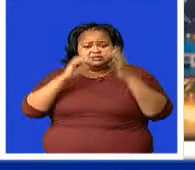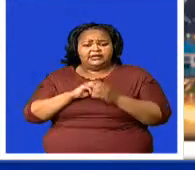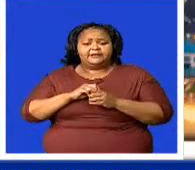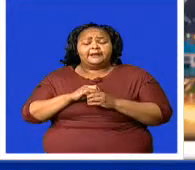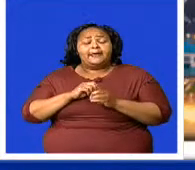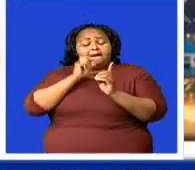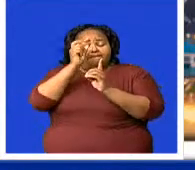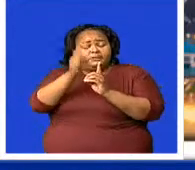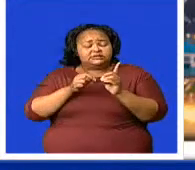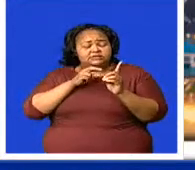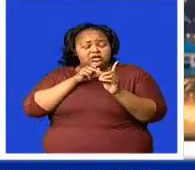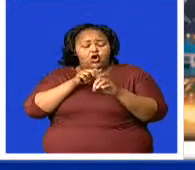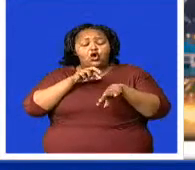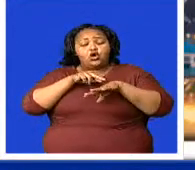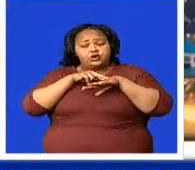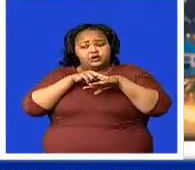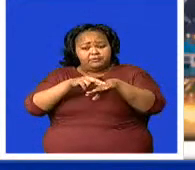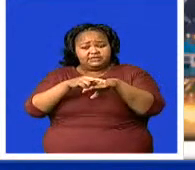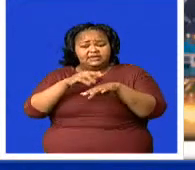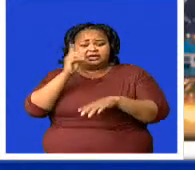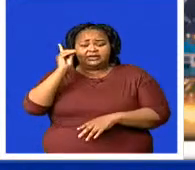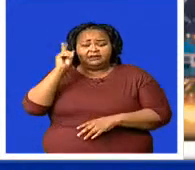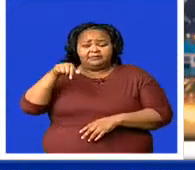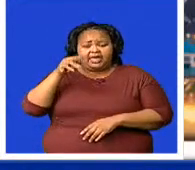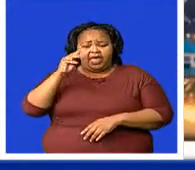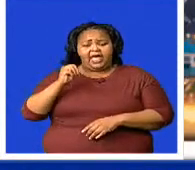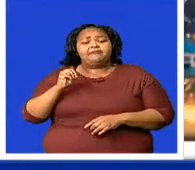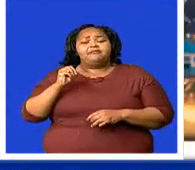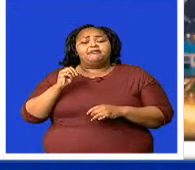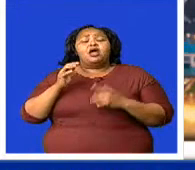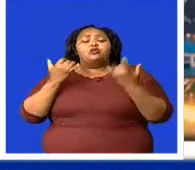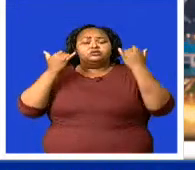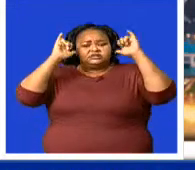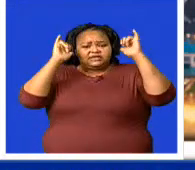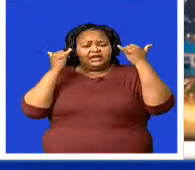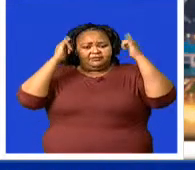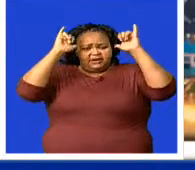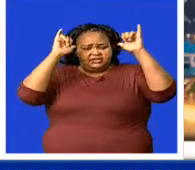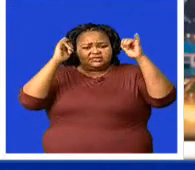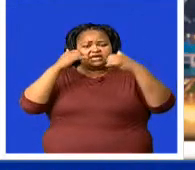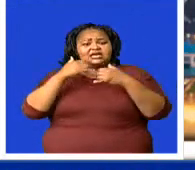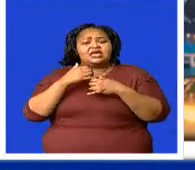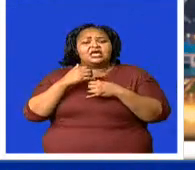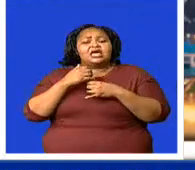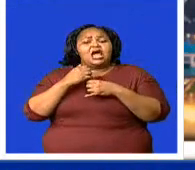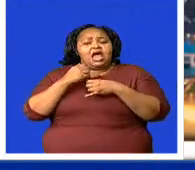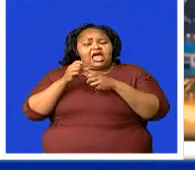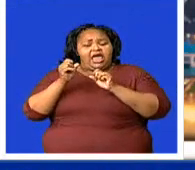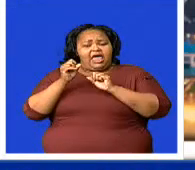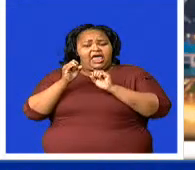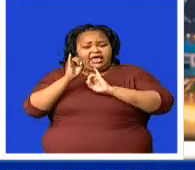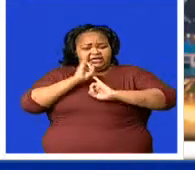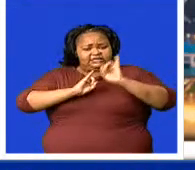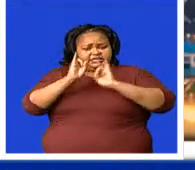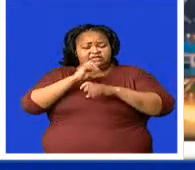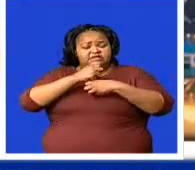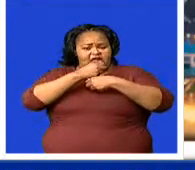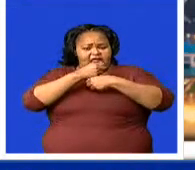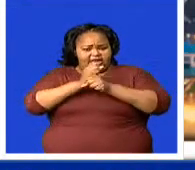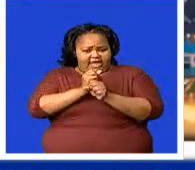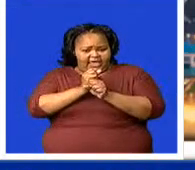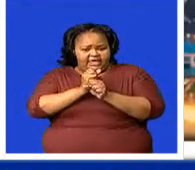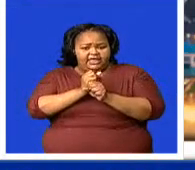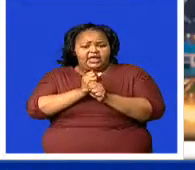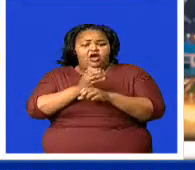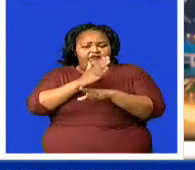Minister during the celebration of the International Day of Persons with Disabilities event that was held